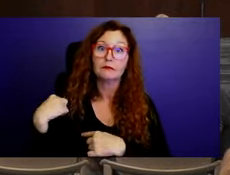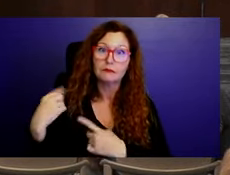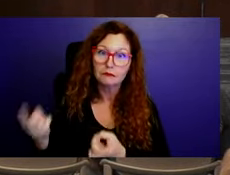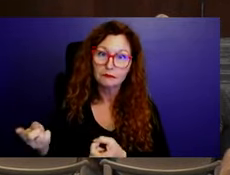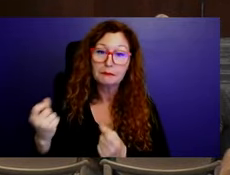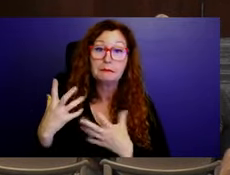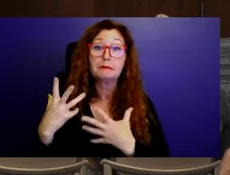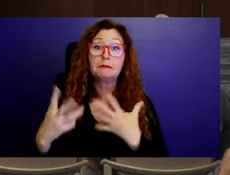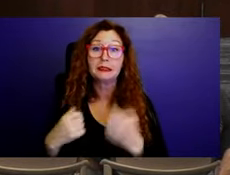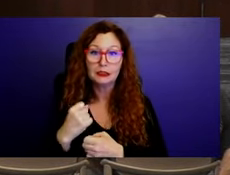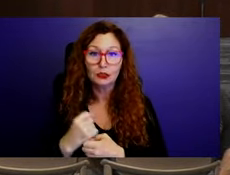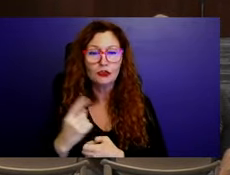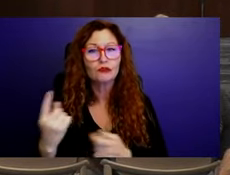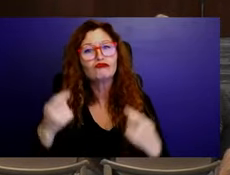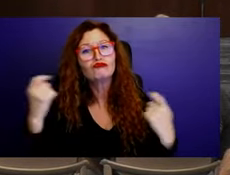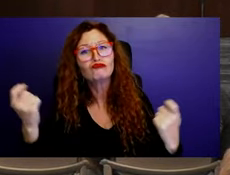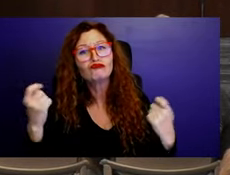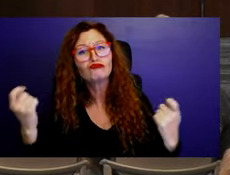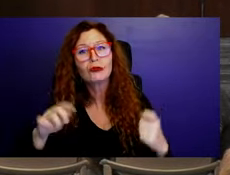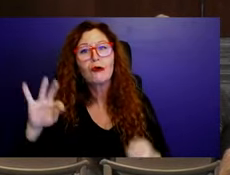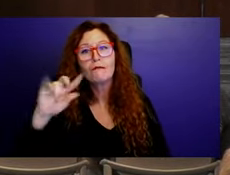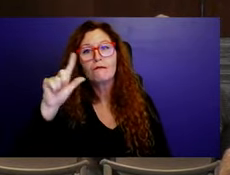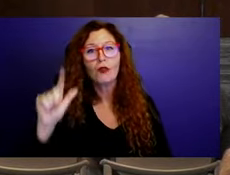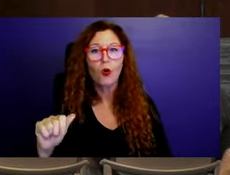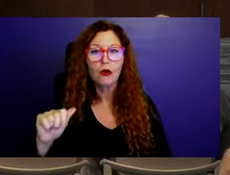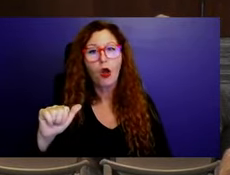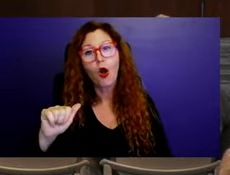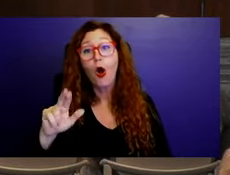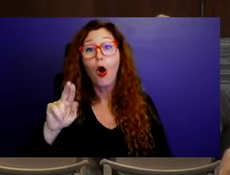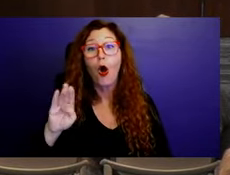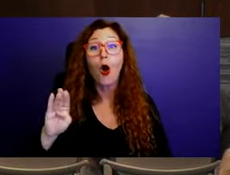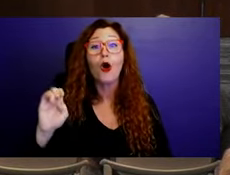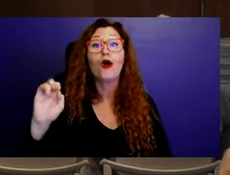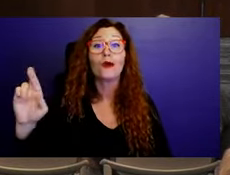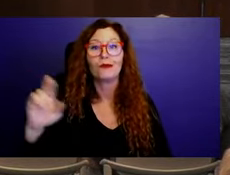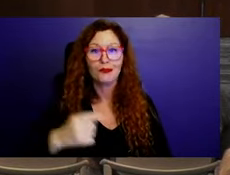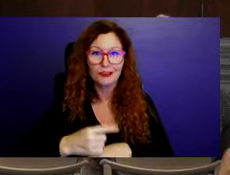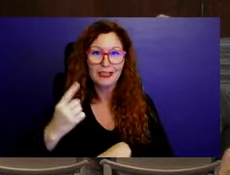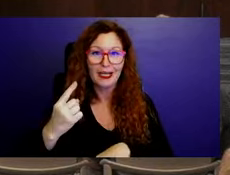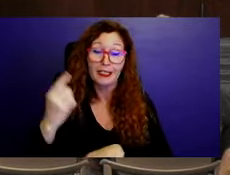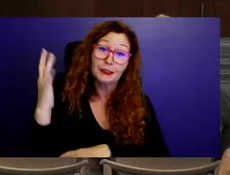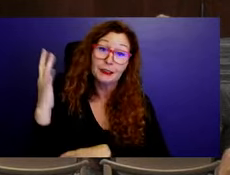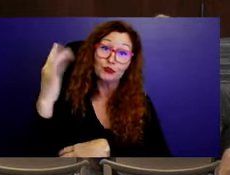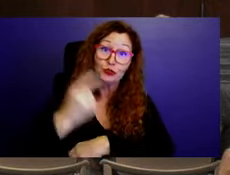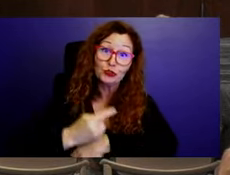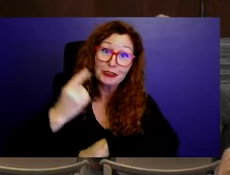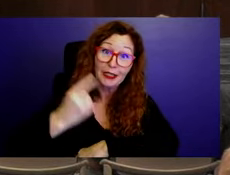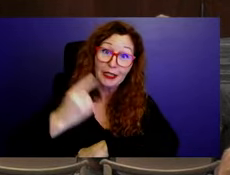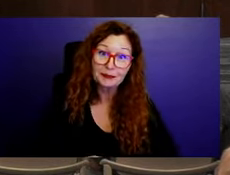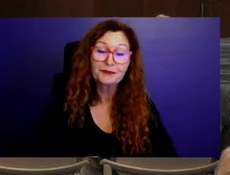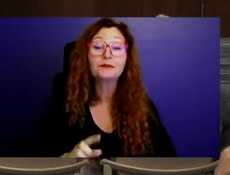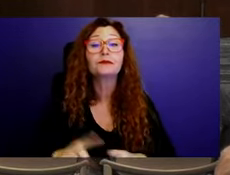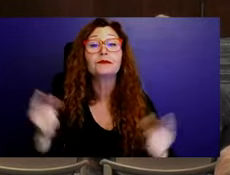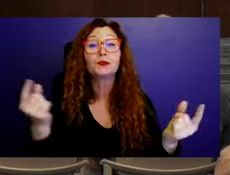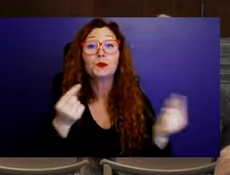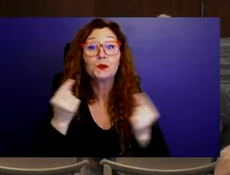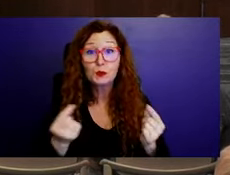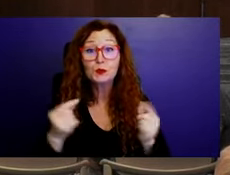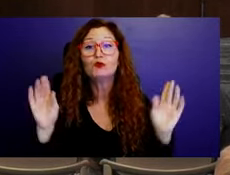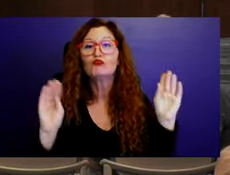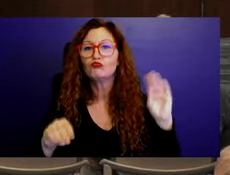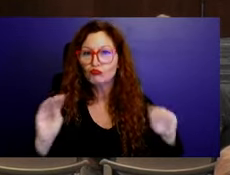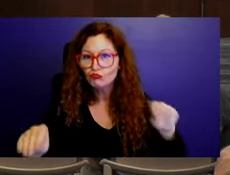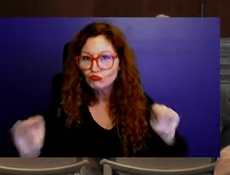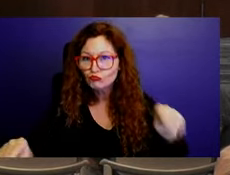Florida Arbor Day by planting or giving tree away, and whereas the Florida Federation of Garden Clubs is celebrating